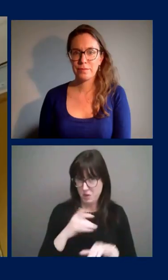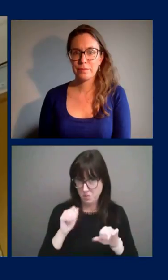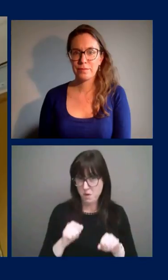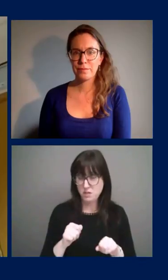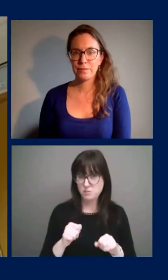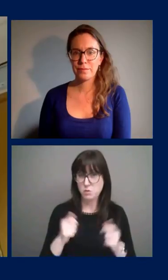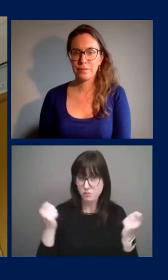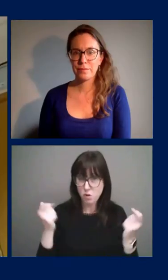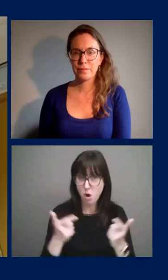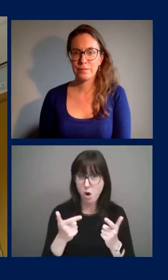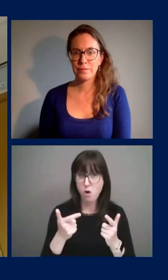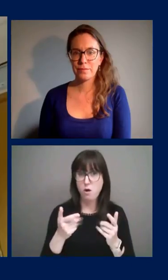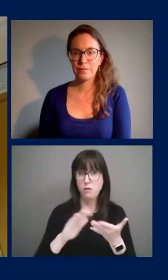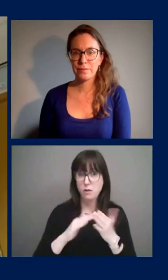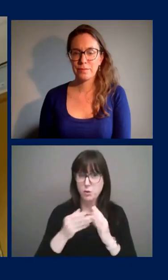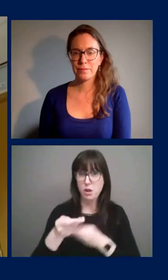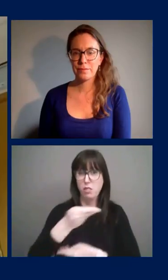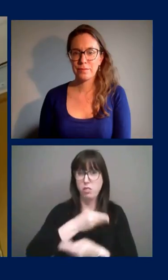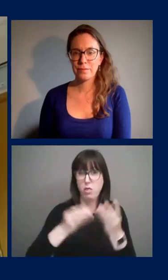instances of community spread.